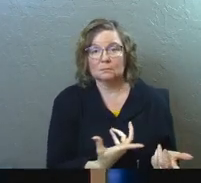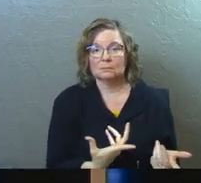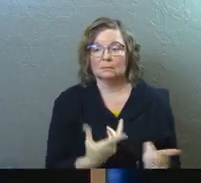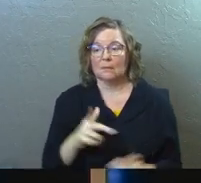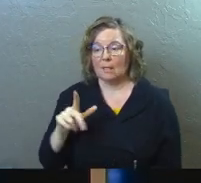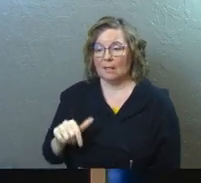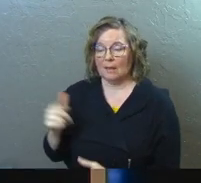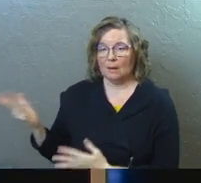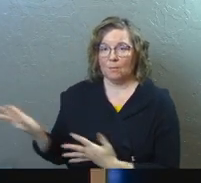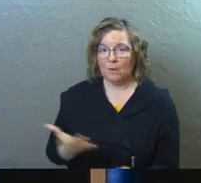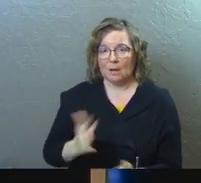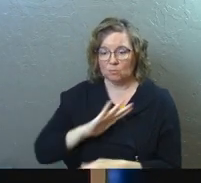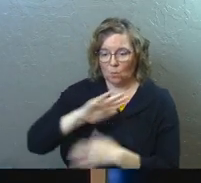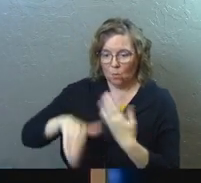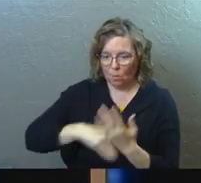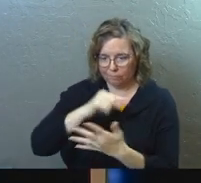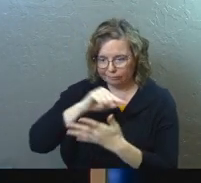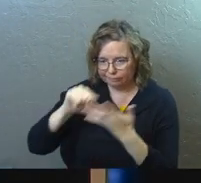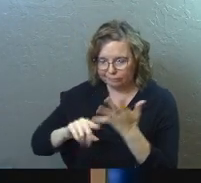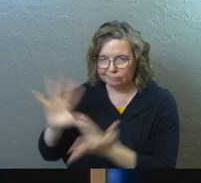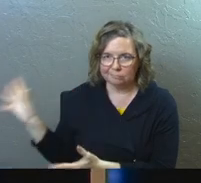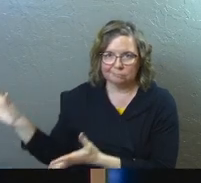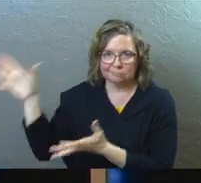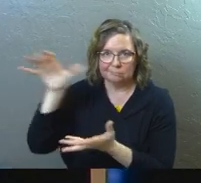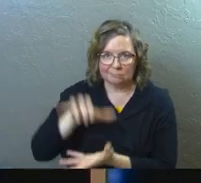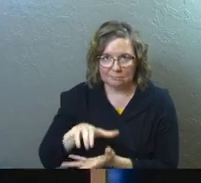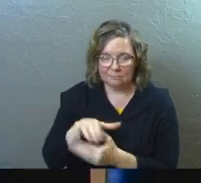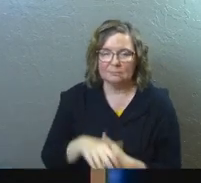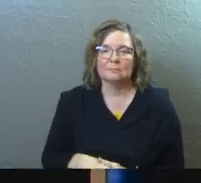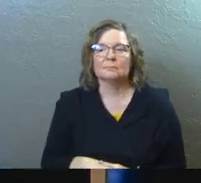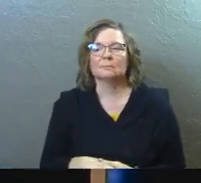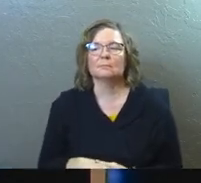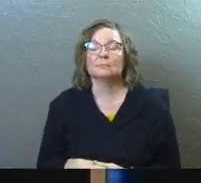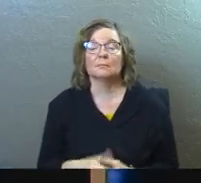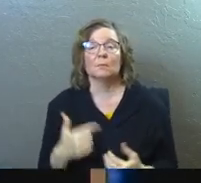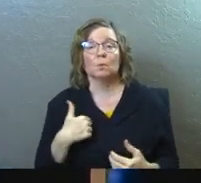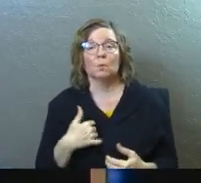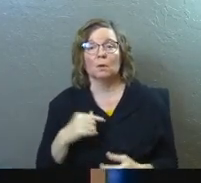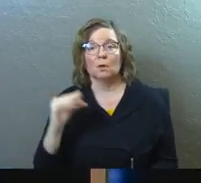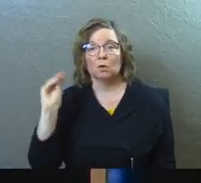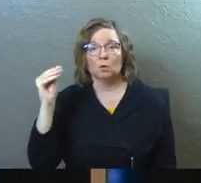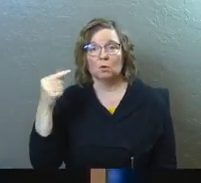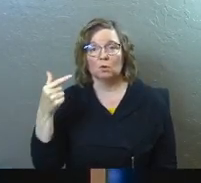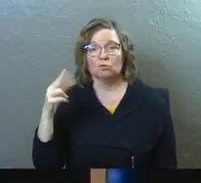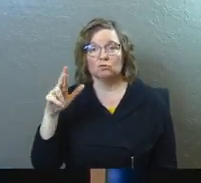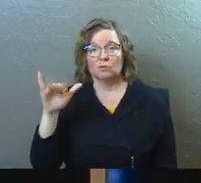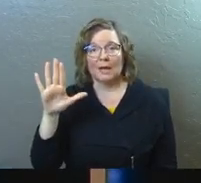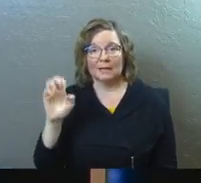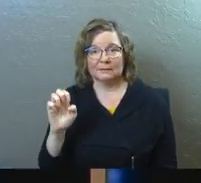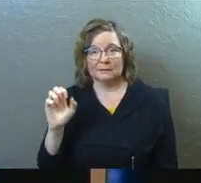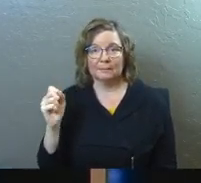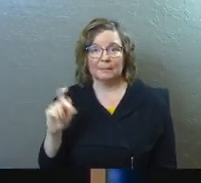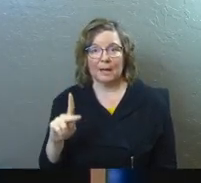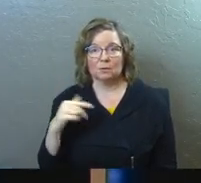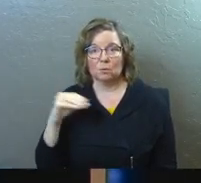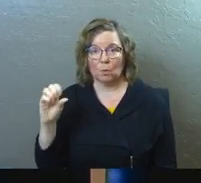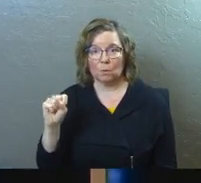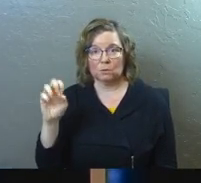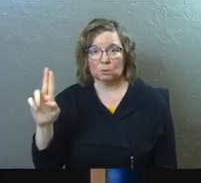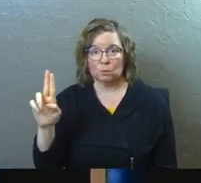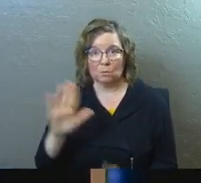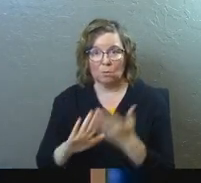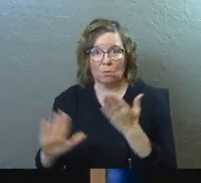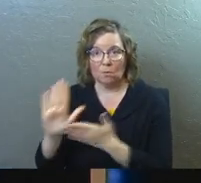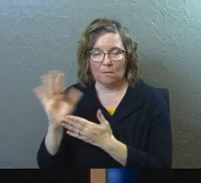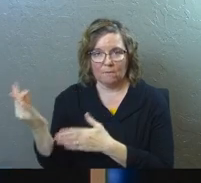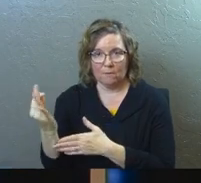Um, Linda brings all of that. Um, we took Gracie back to OSU on Friday and moved her back into